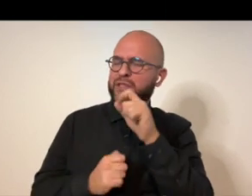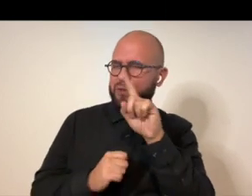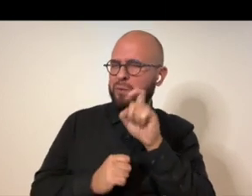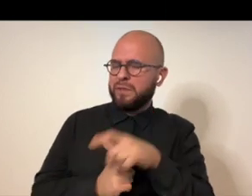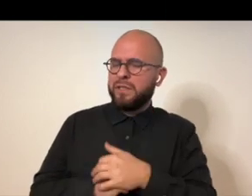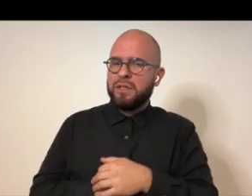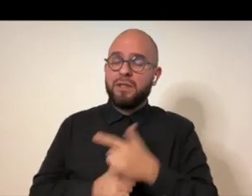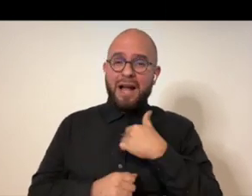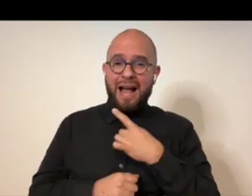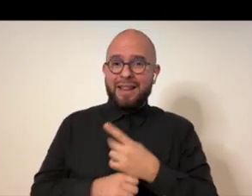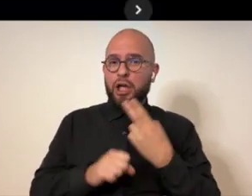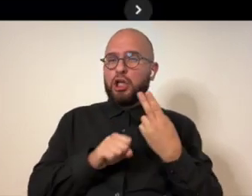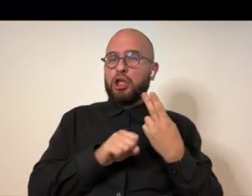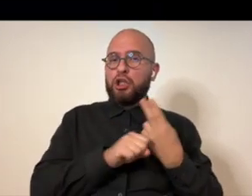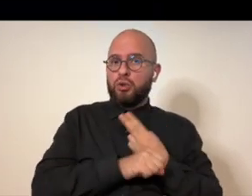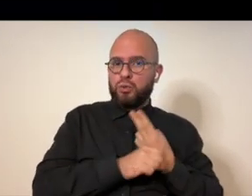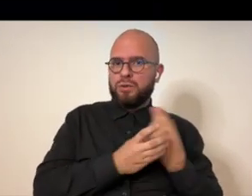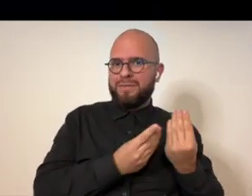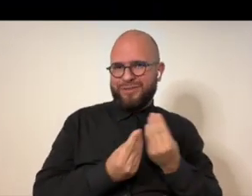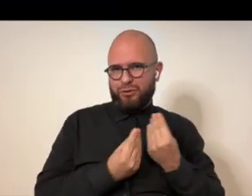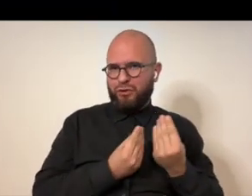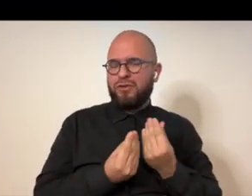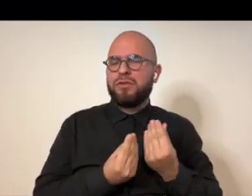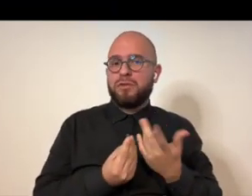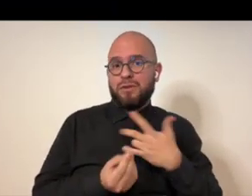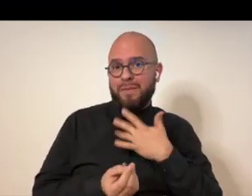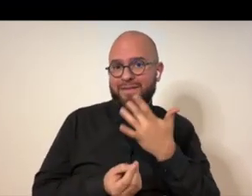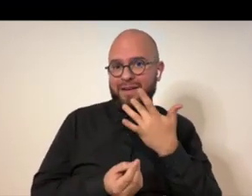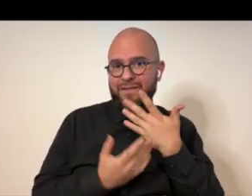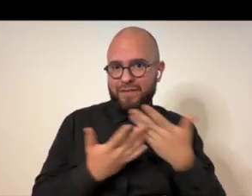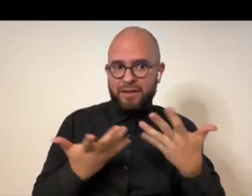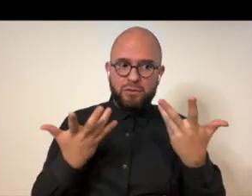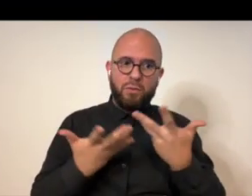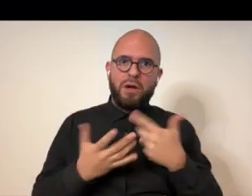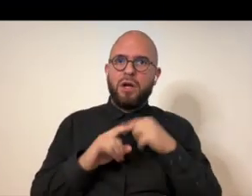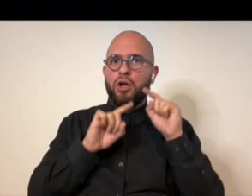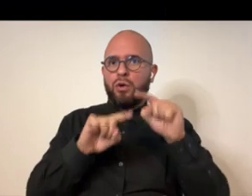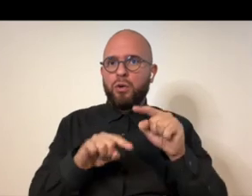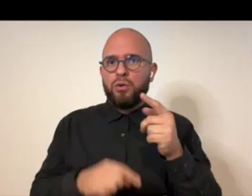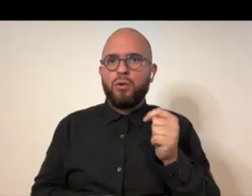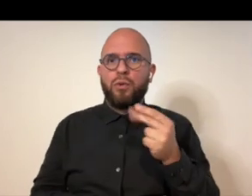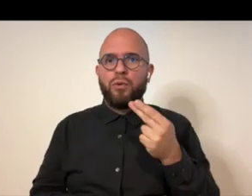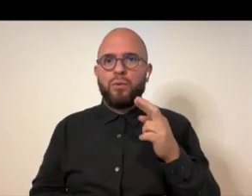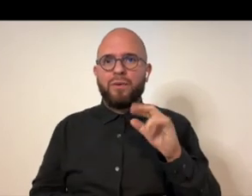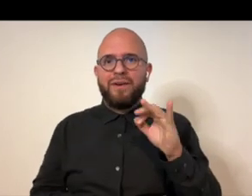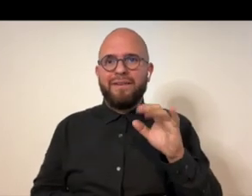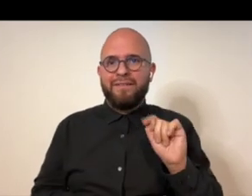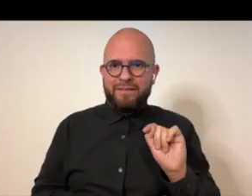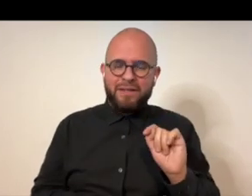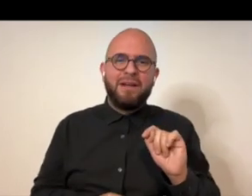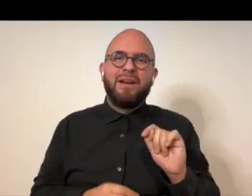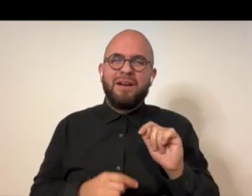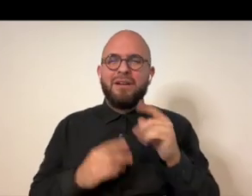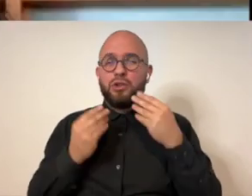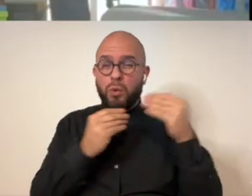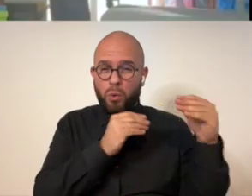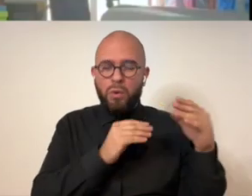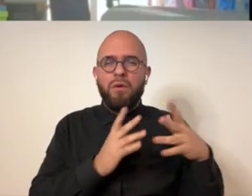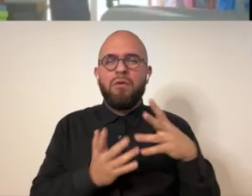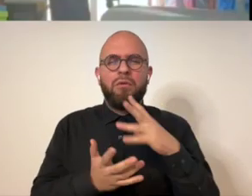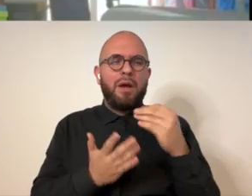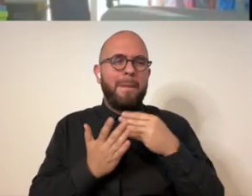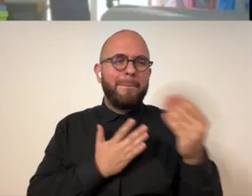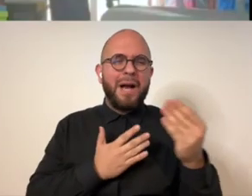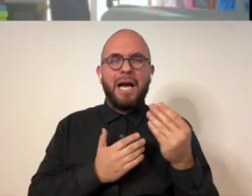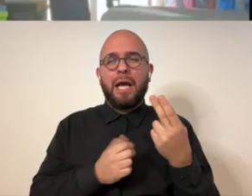uh that's an interesting question i love used materials oh yeah so my favorite thing is to go to the thrift store